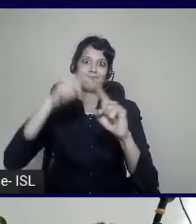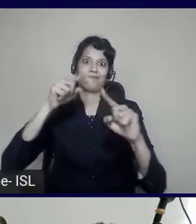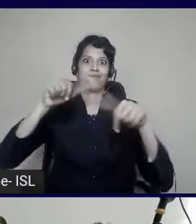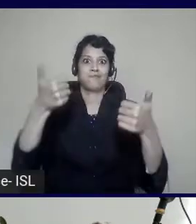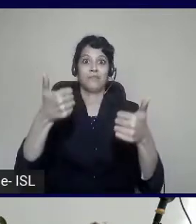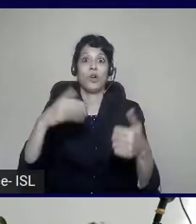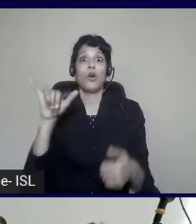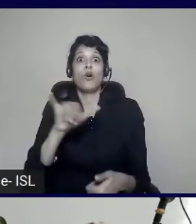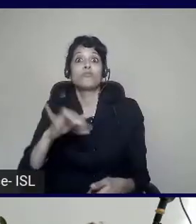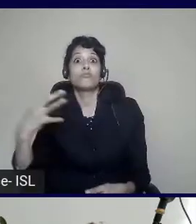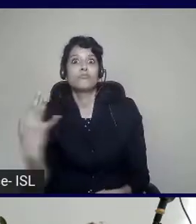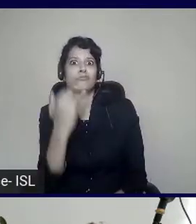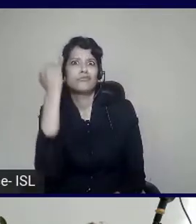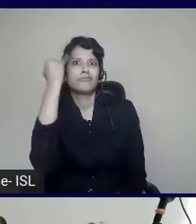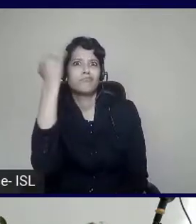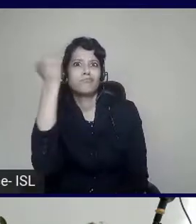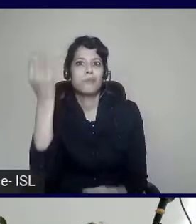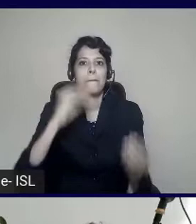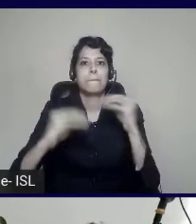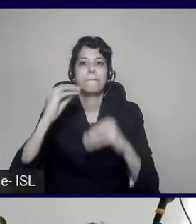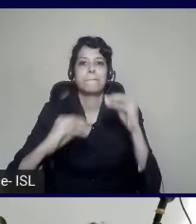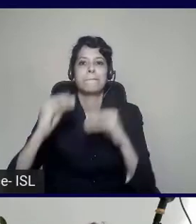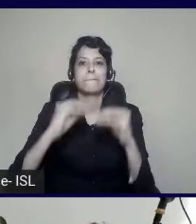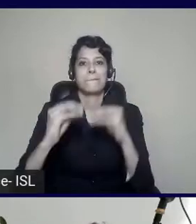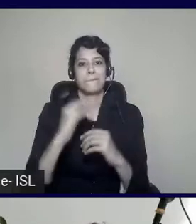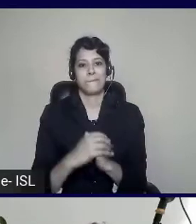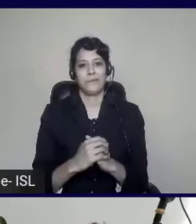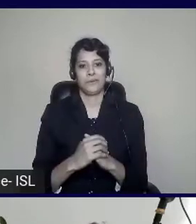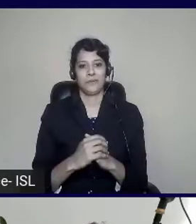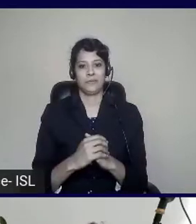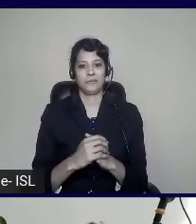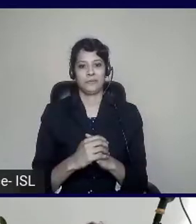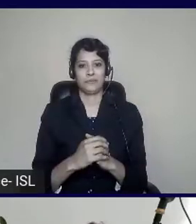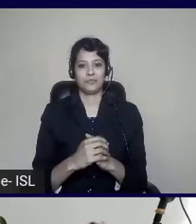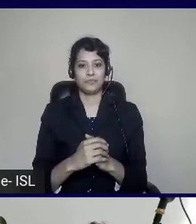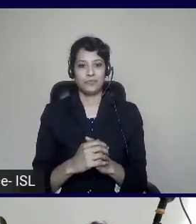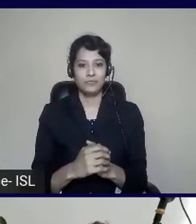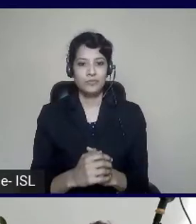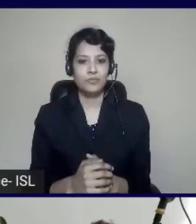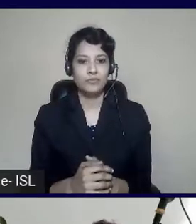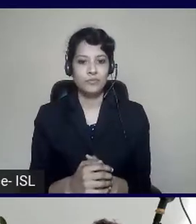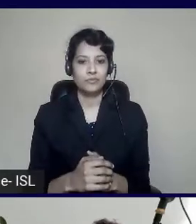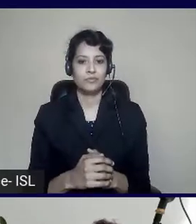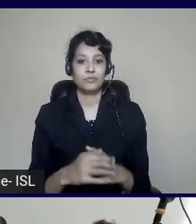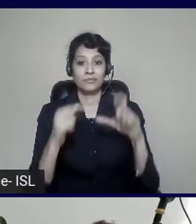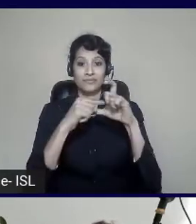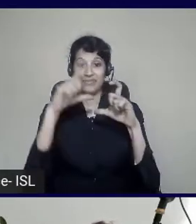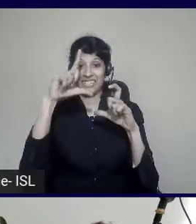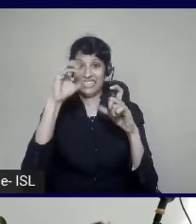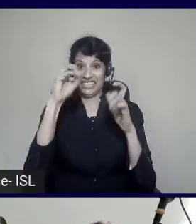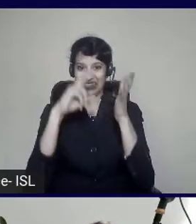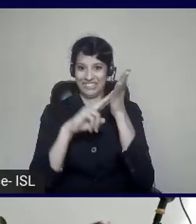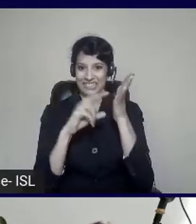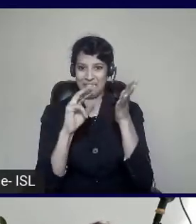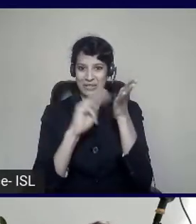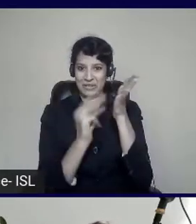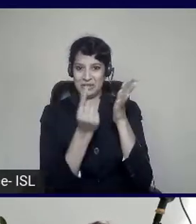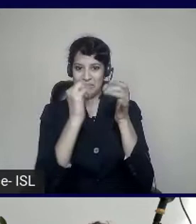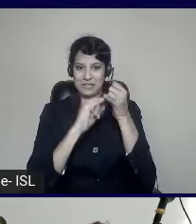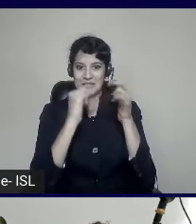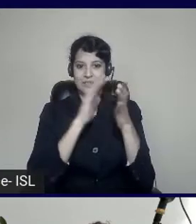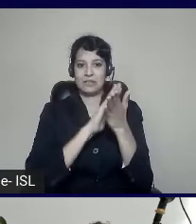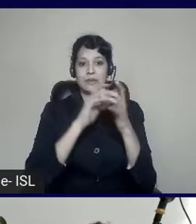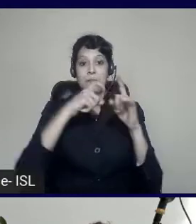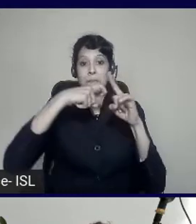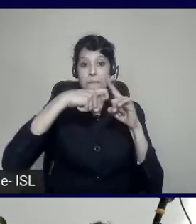Now, Elon Musk, when he created Tesla, and he was looking for software engineers, do you know what he did when he created that advert? He said, we